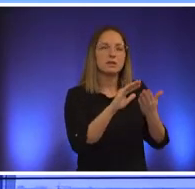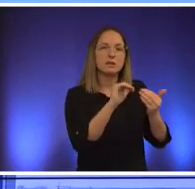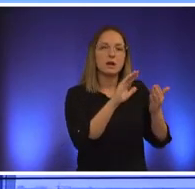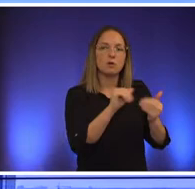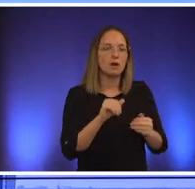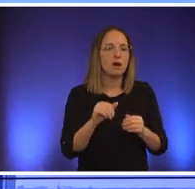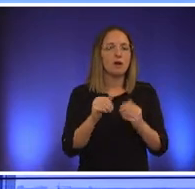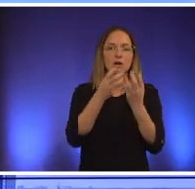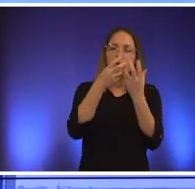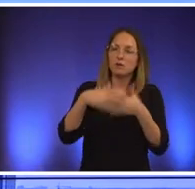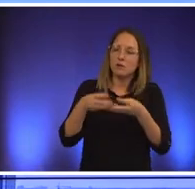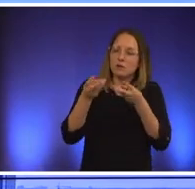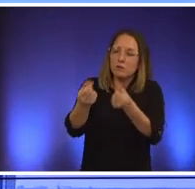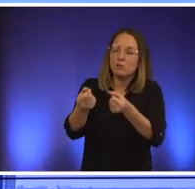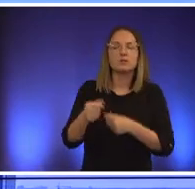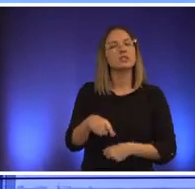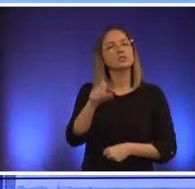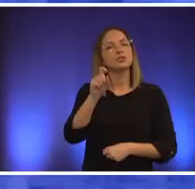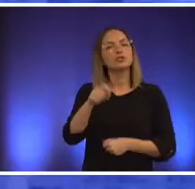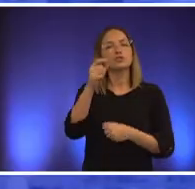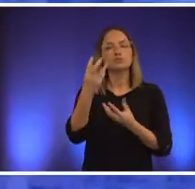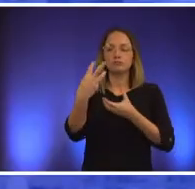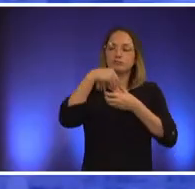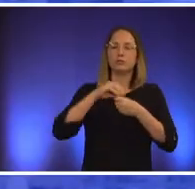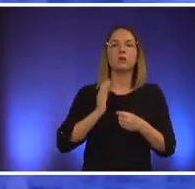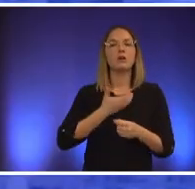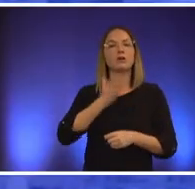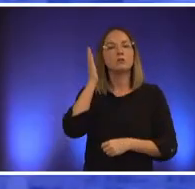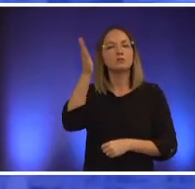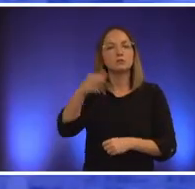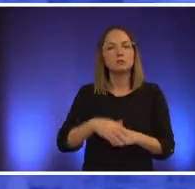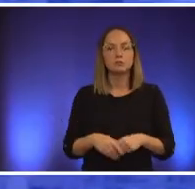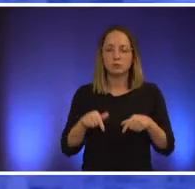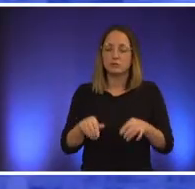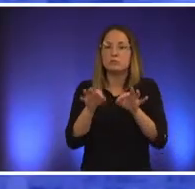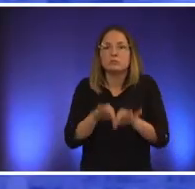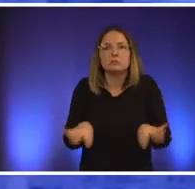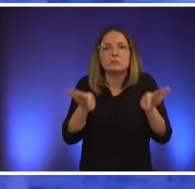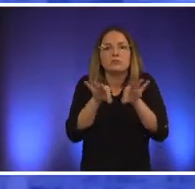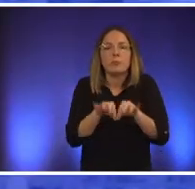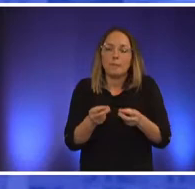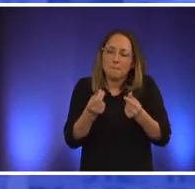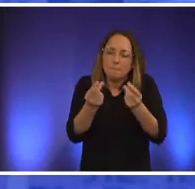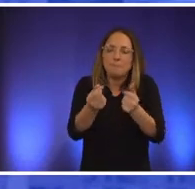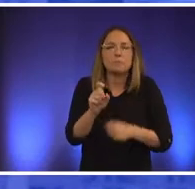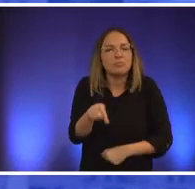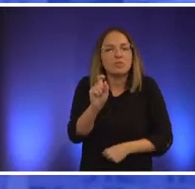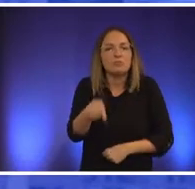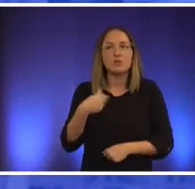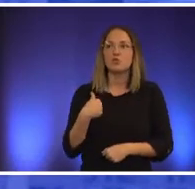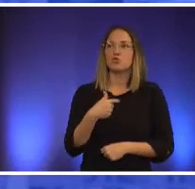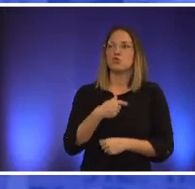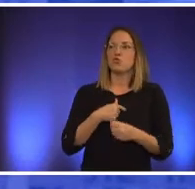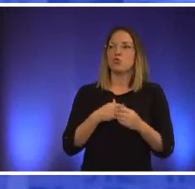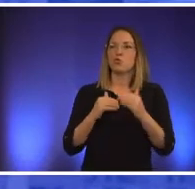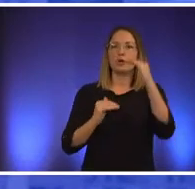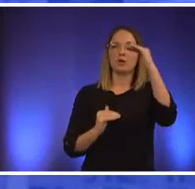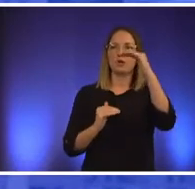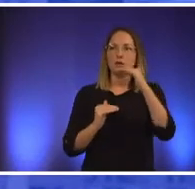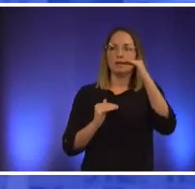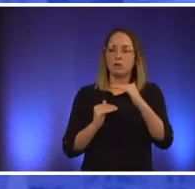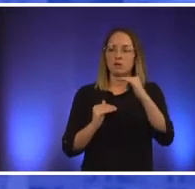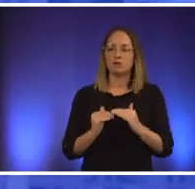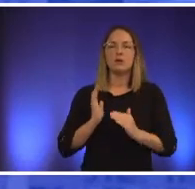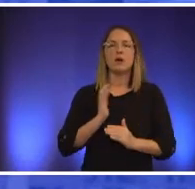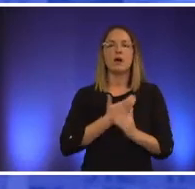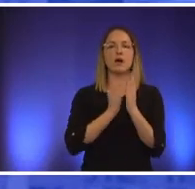to be a part of our future this is an urgent situation santa we are losing our diversity we're the one of the only american cities that's losing